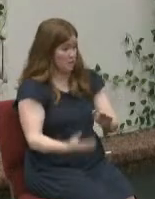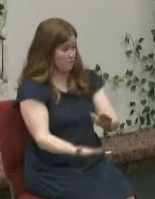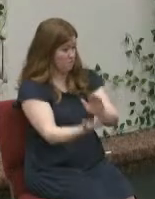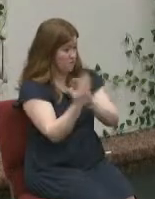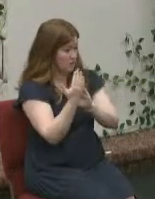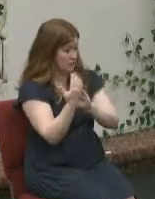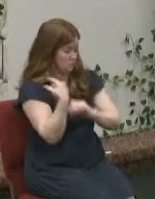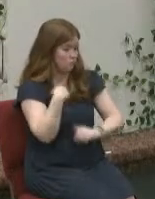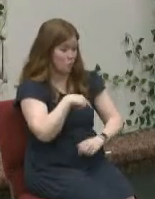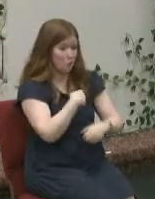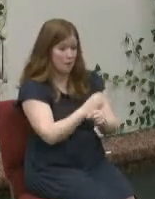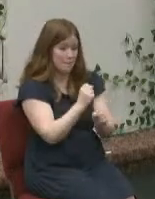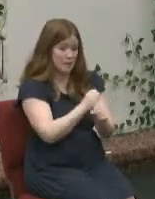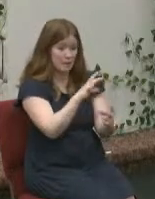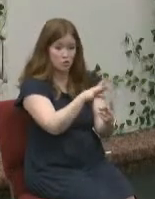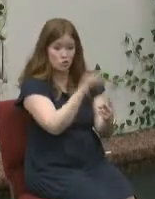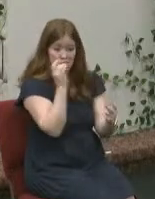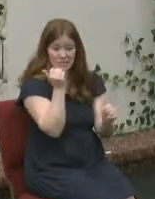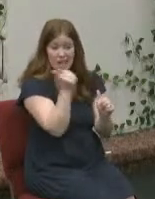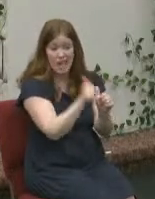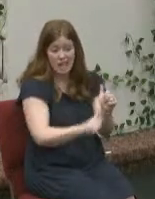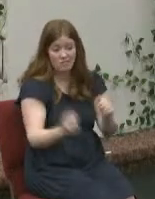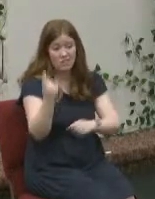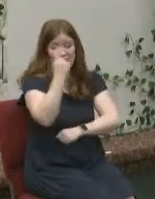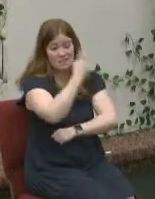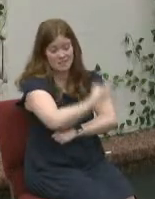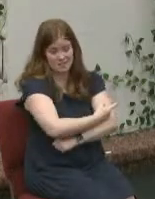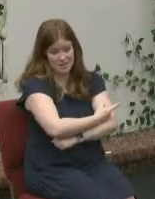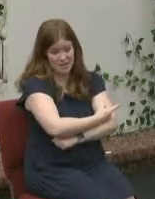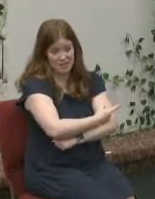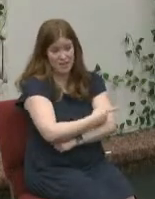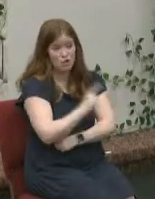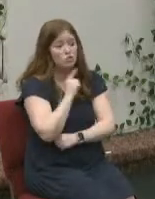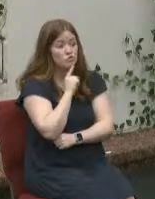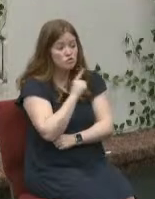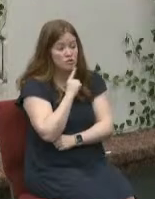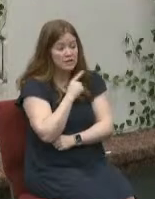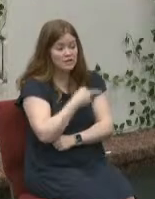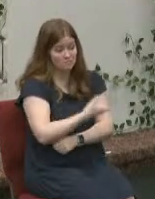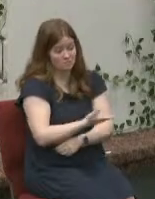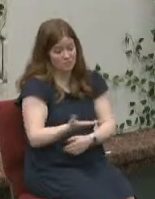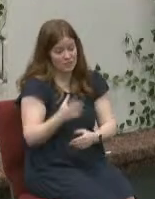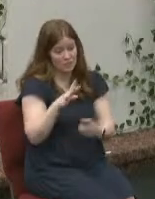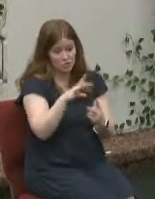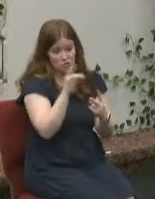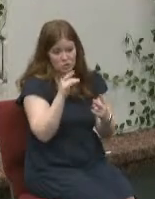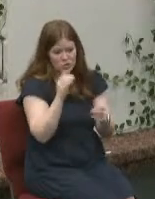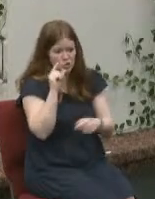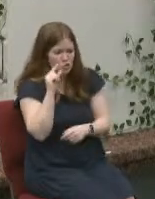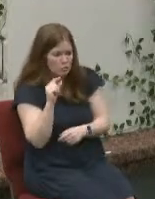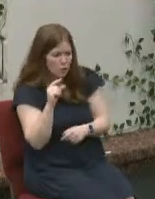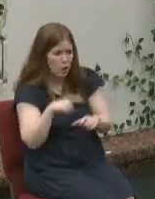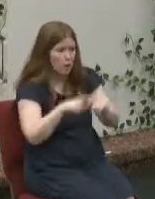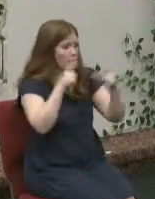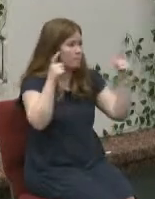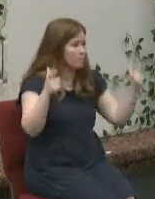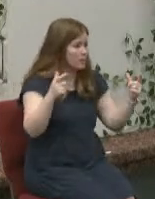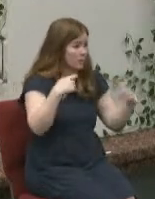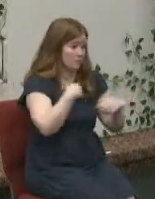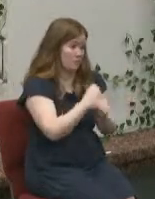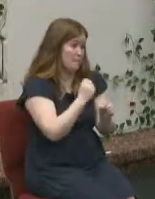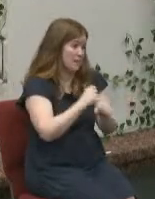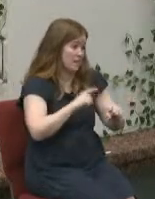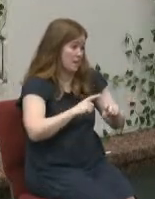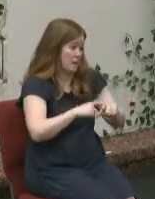that we make every single day and truly those choices small ones and great ones will make all the